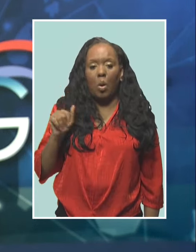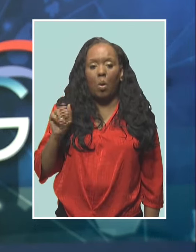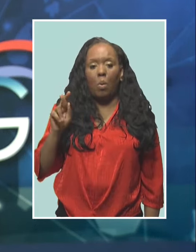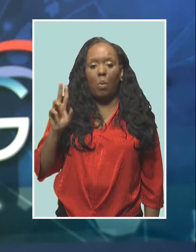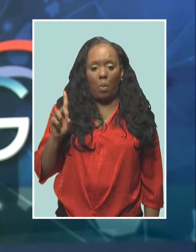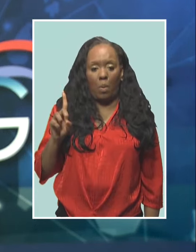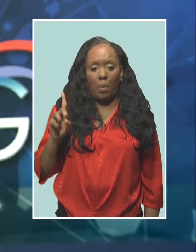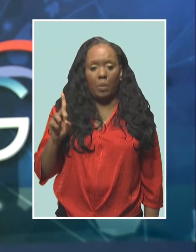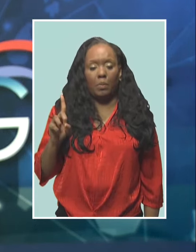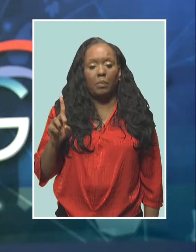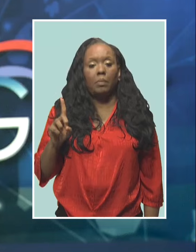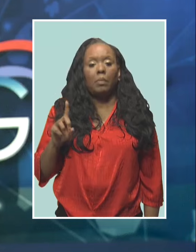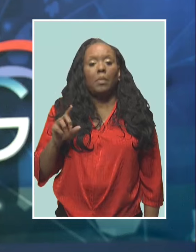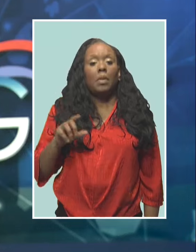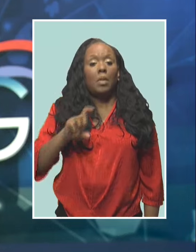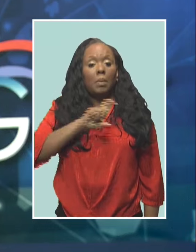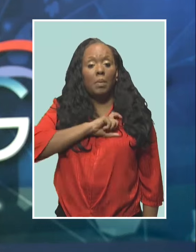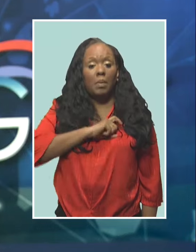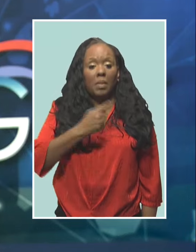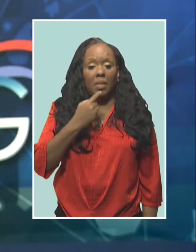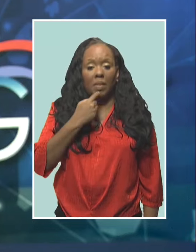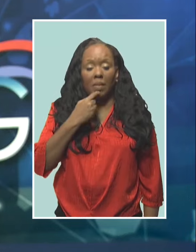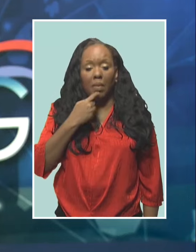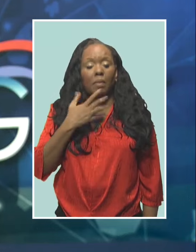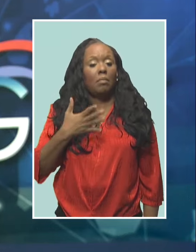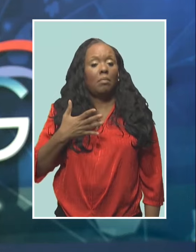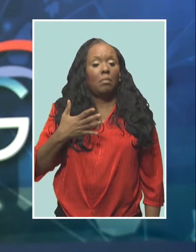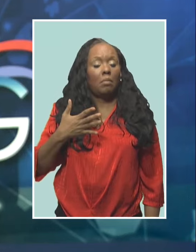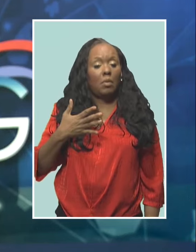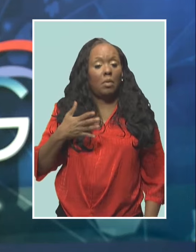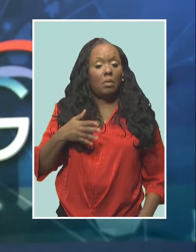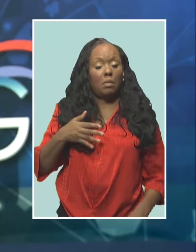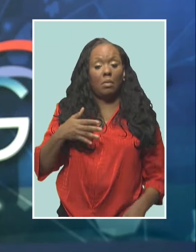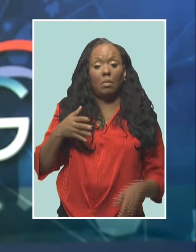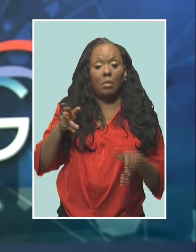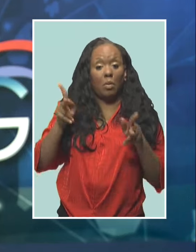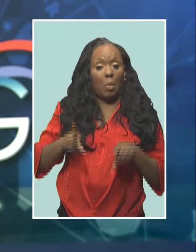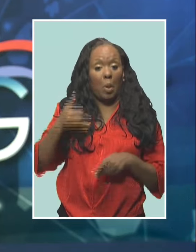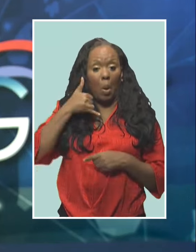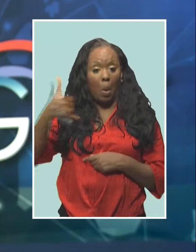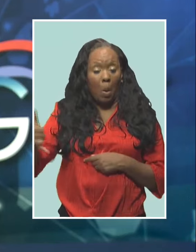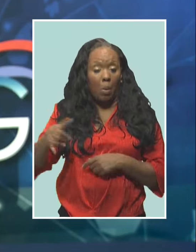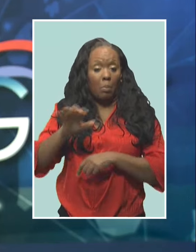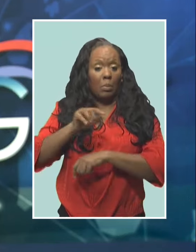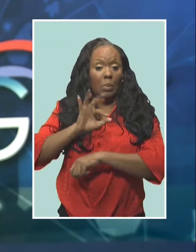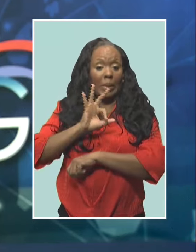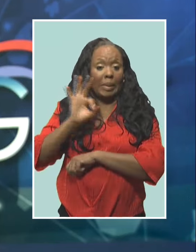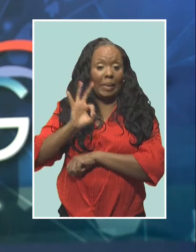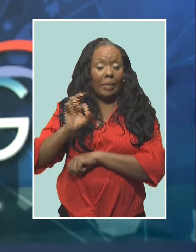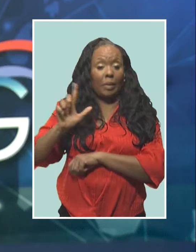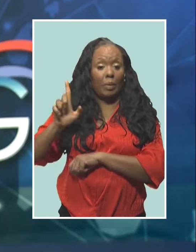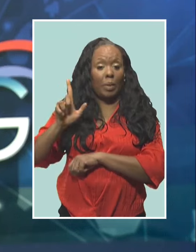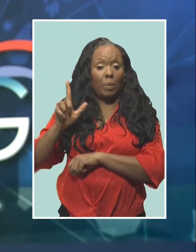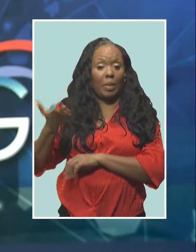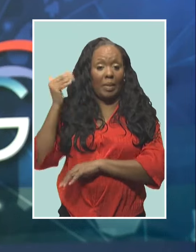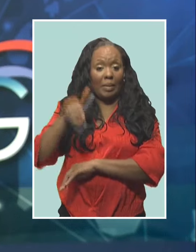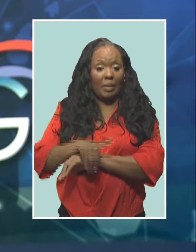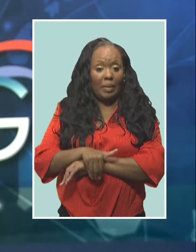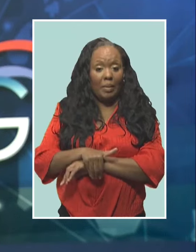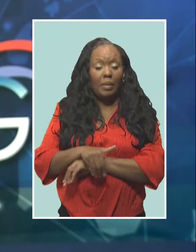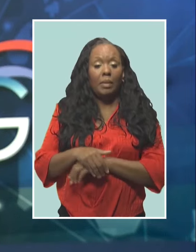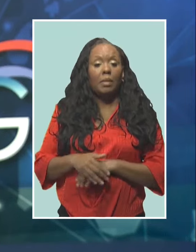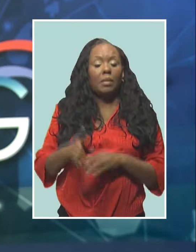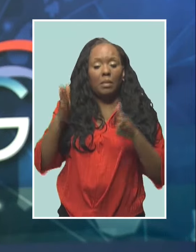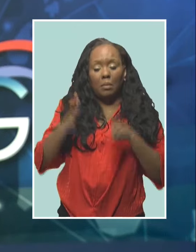statement, the Barbados Police Service said its operations control room received a call at 9.21 last night that a man had received a gunshot wound